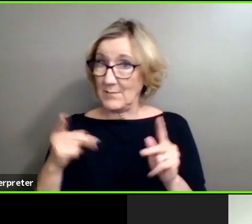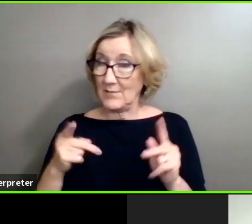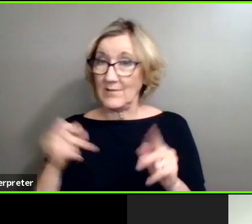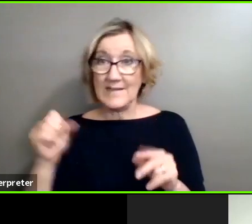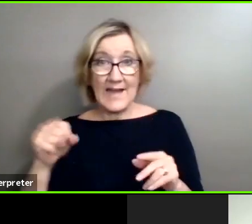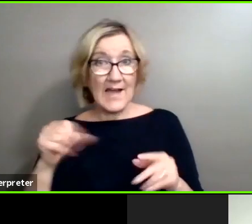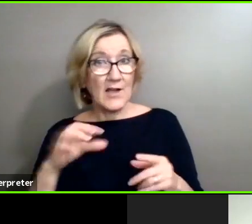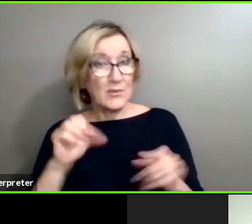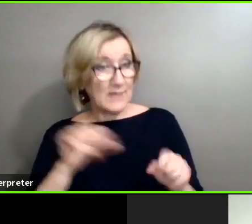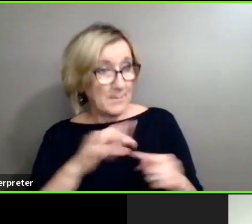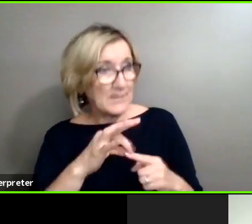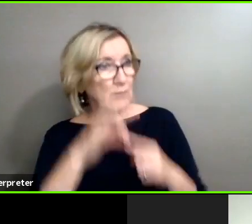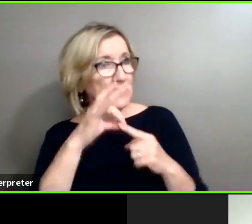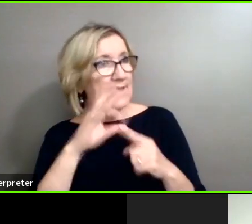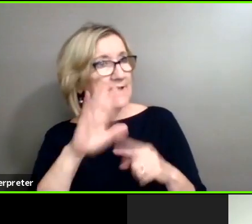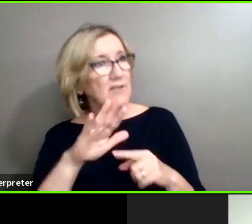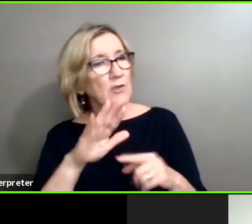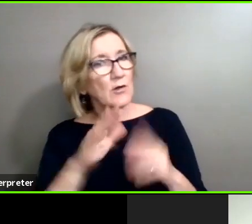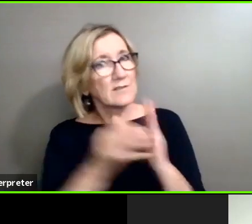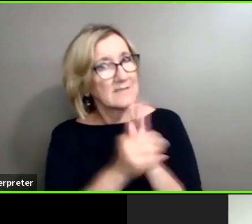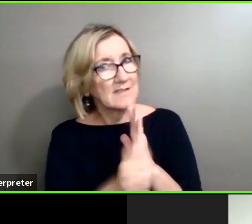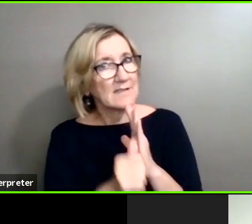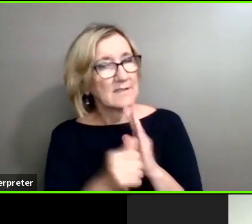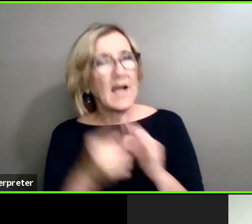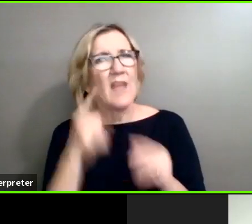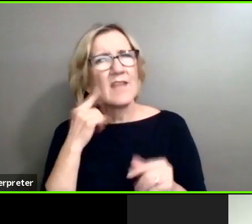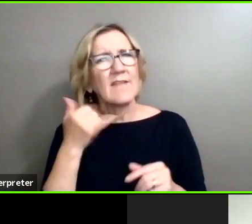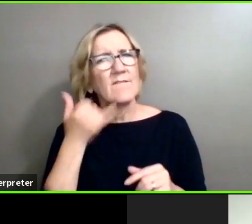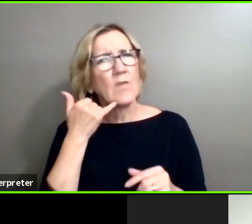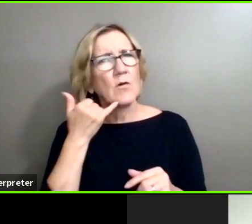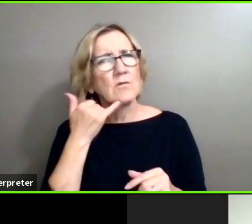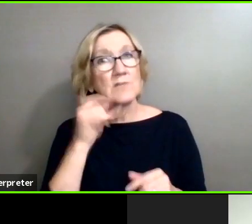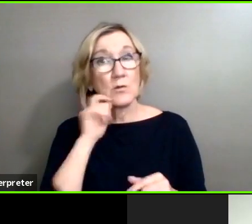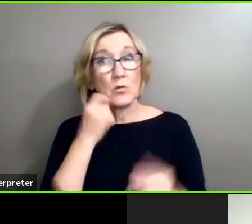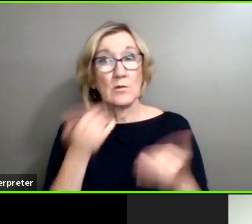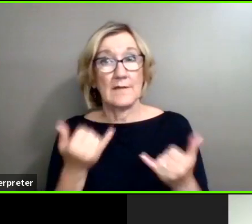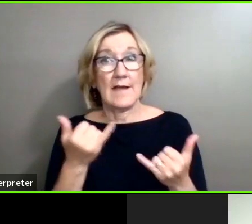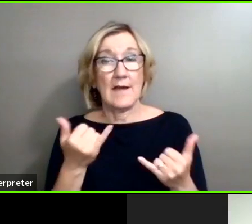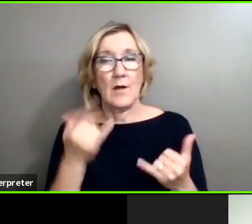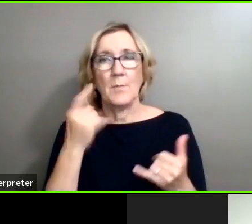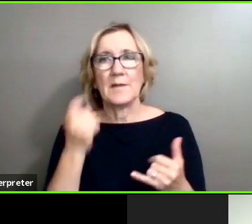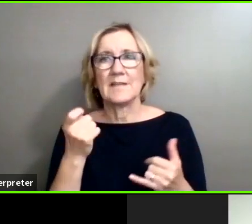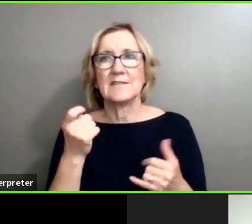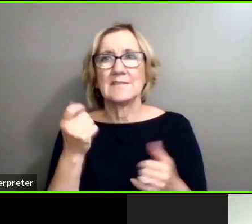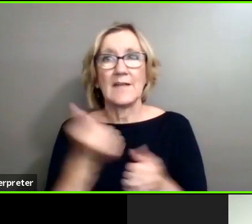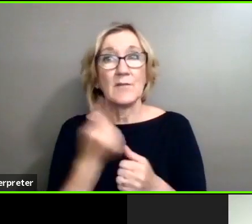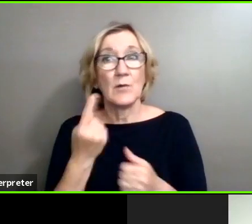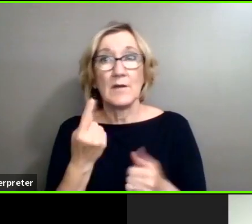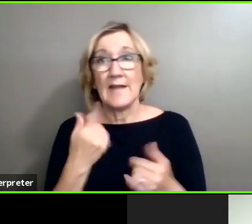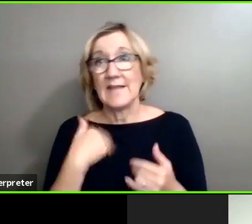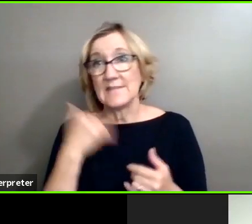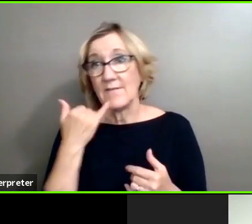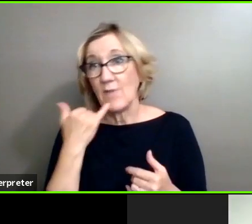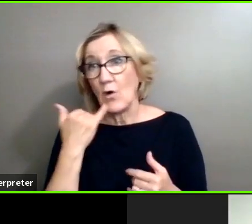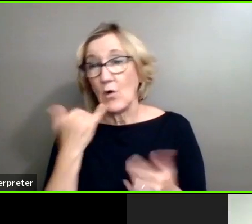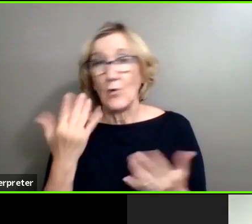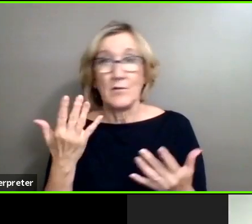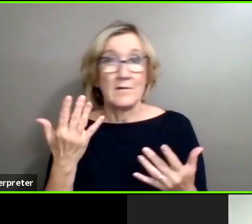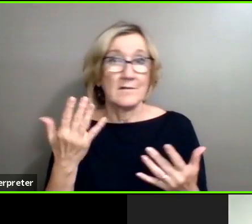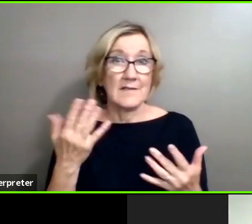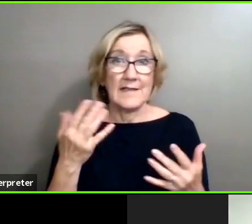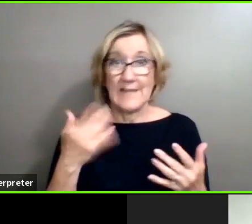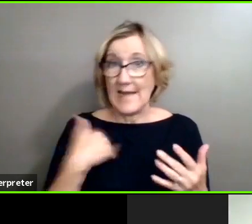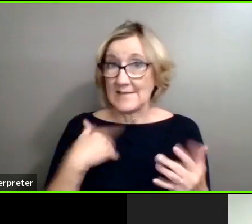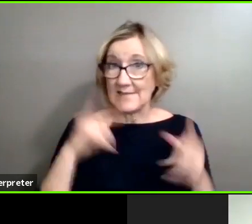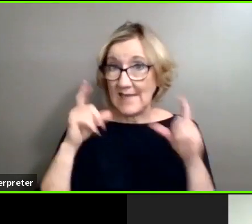be special. And I think phones now are really cool because you can, like, everybody has a phone, basically, at this point, and everybody's phone has a